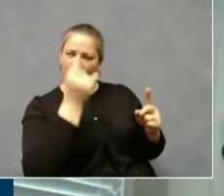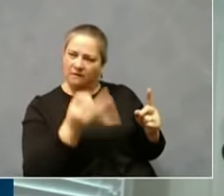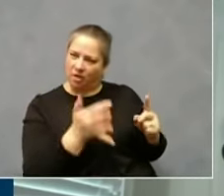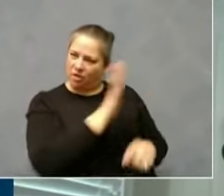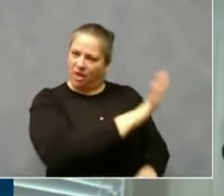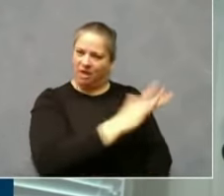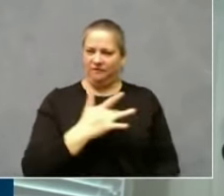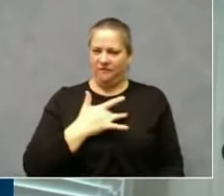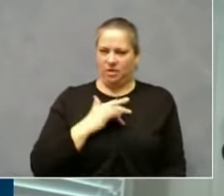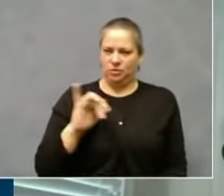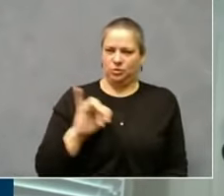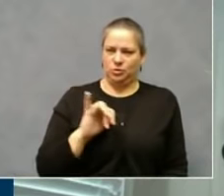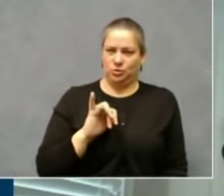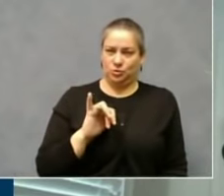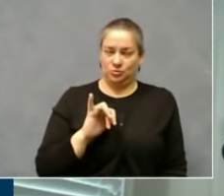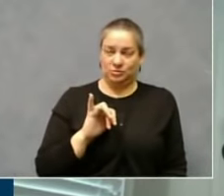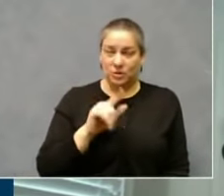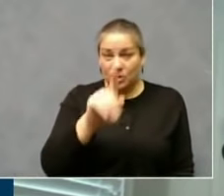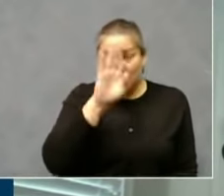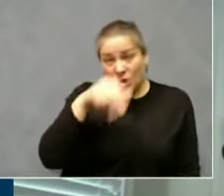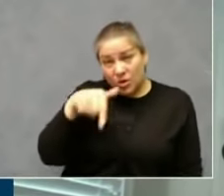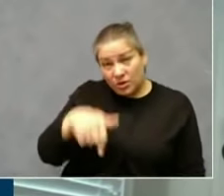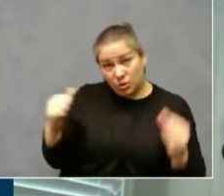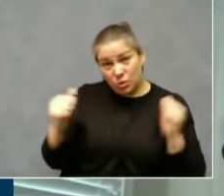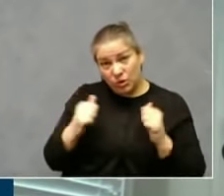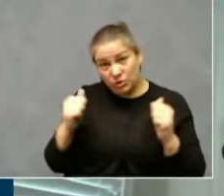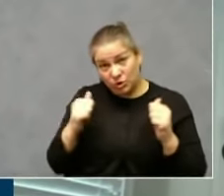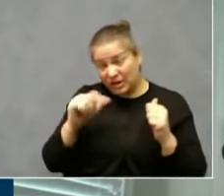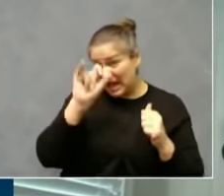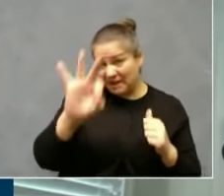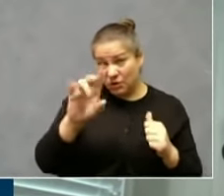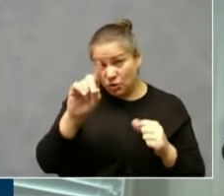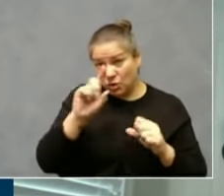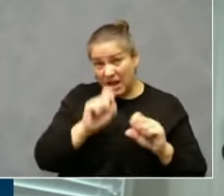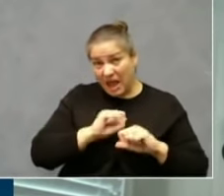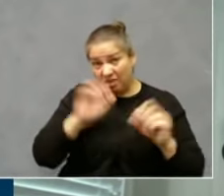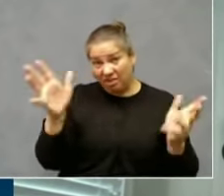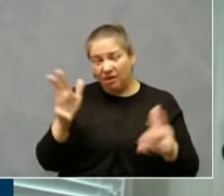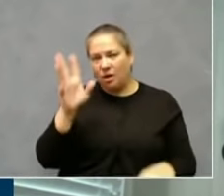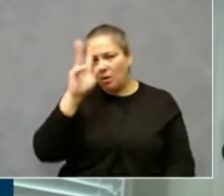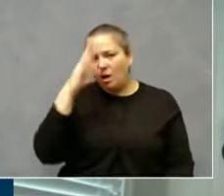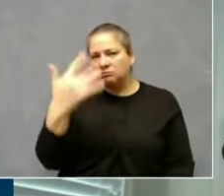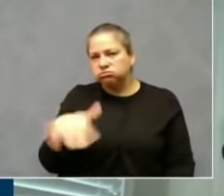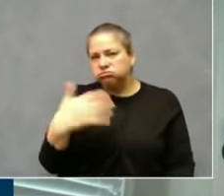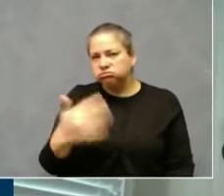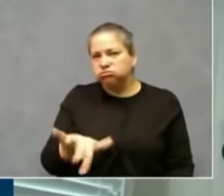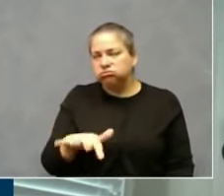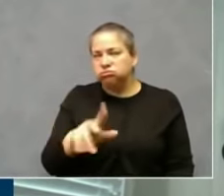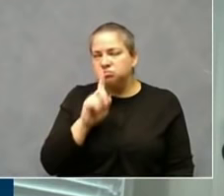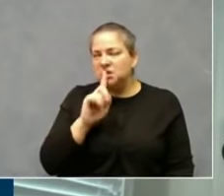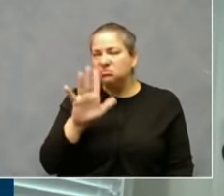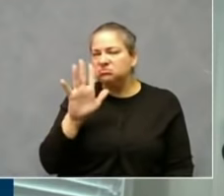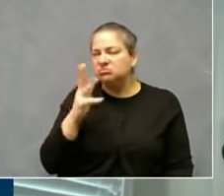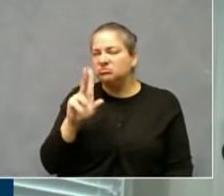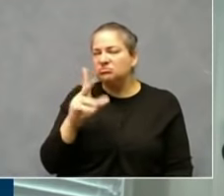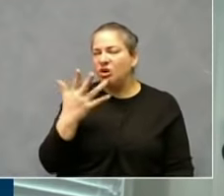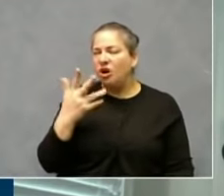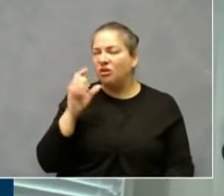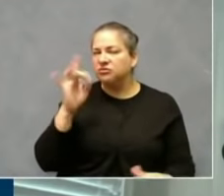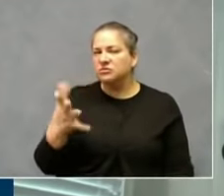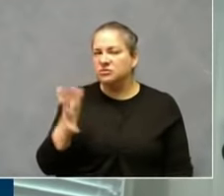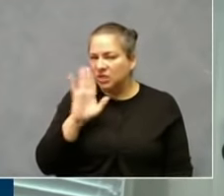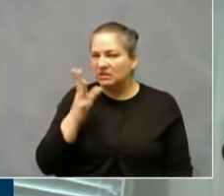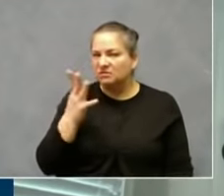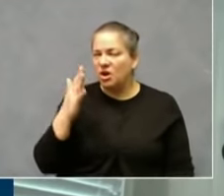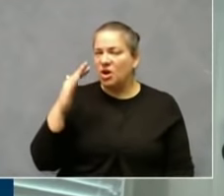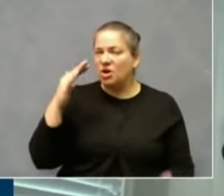lift as many of these restrictions as fast as we can, as soon as we can feel more confident that it won't be paid for with